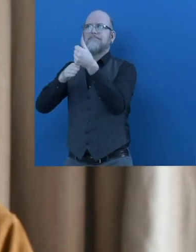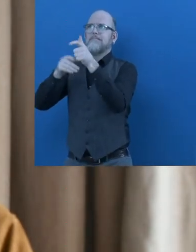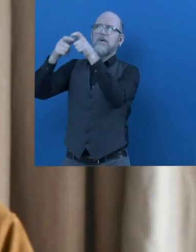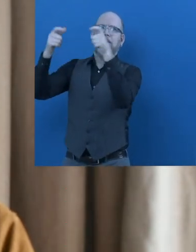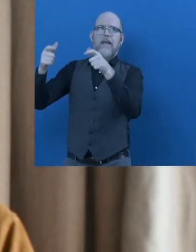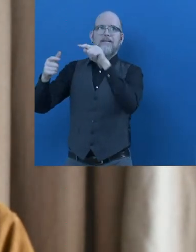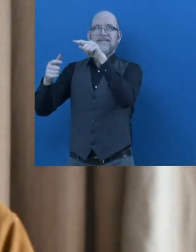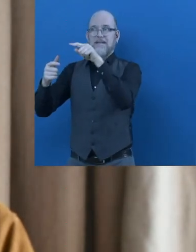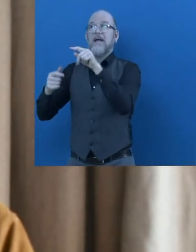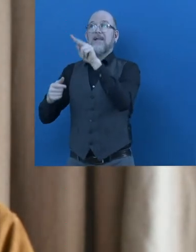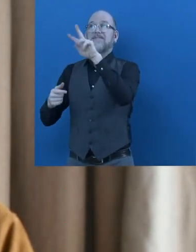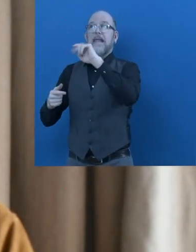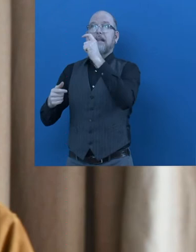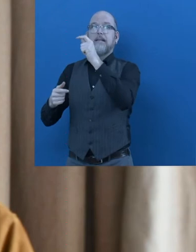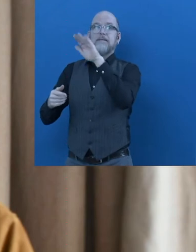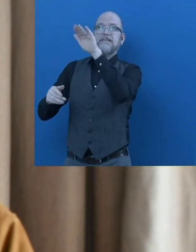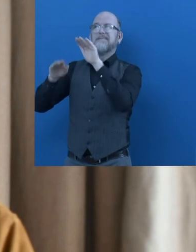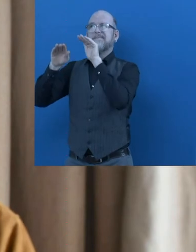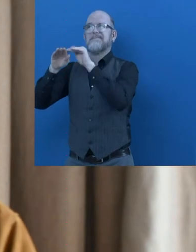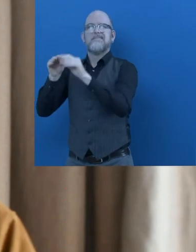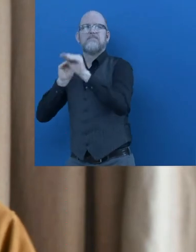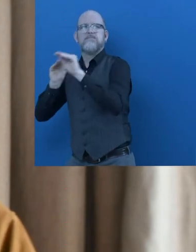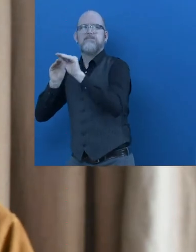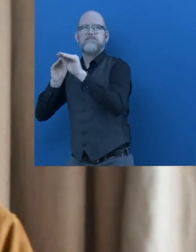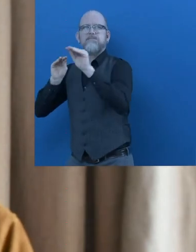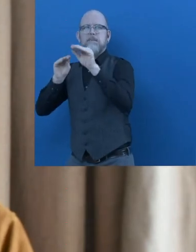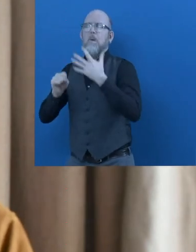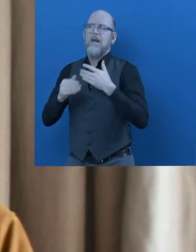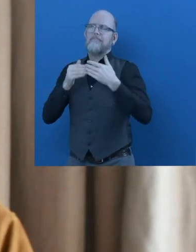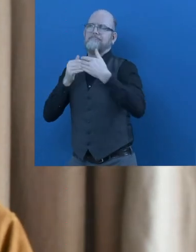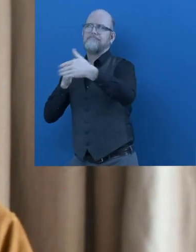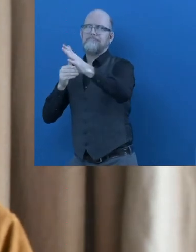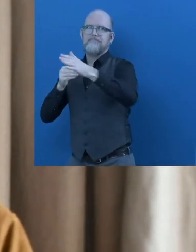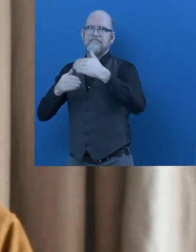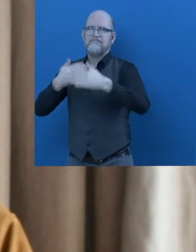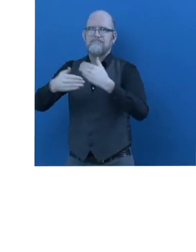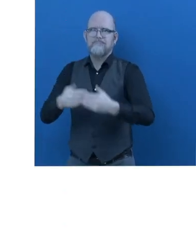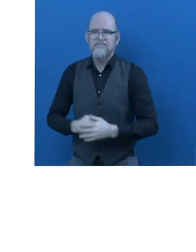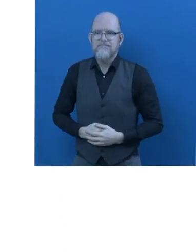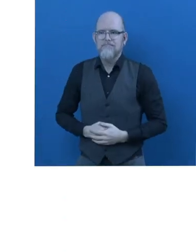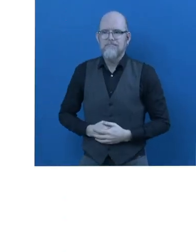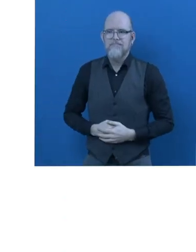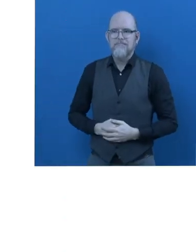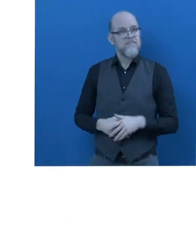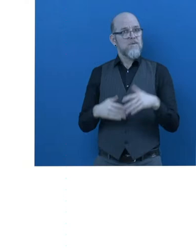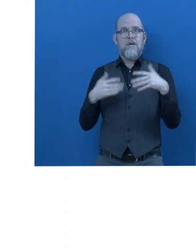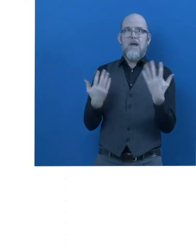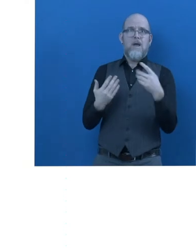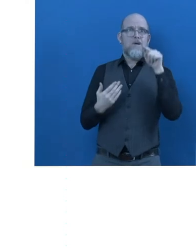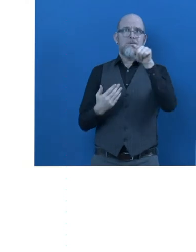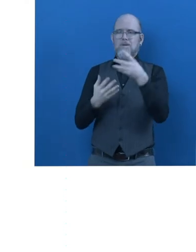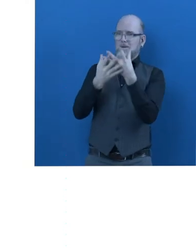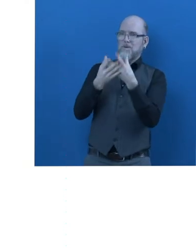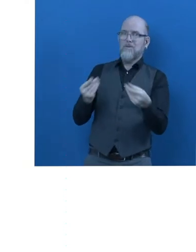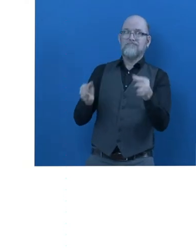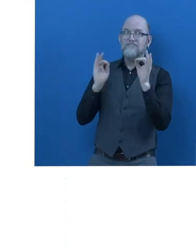continue this provision of training. How do you the solution help